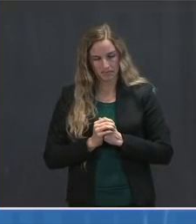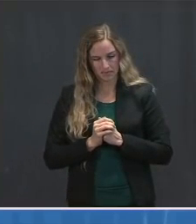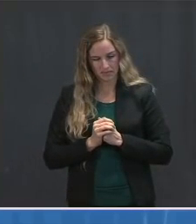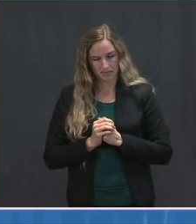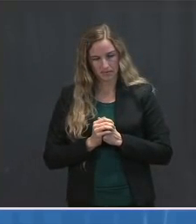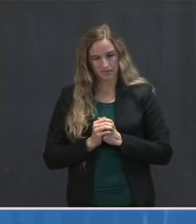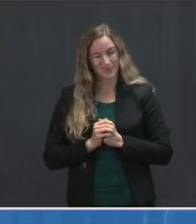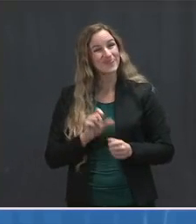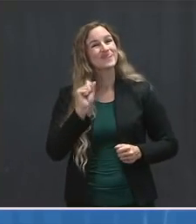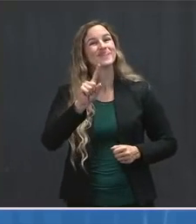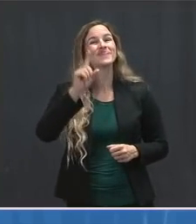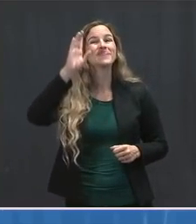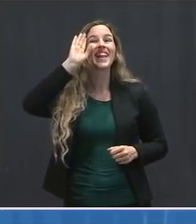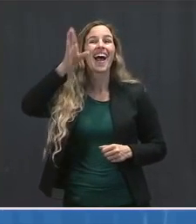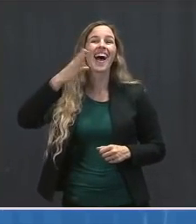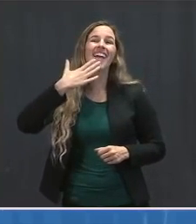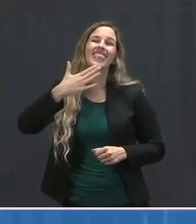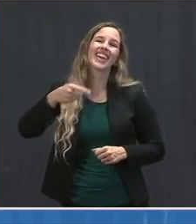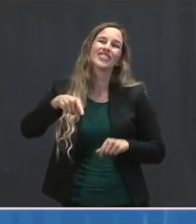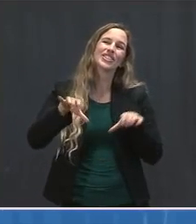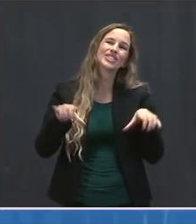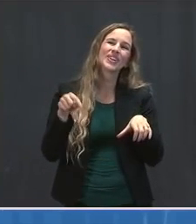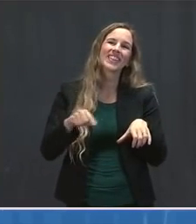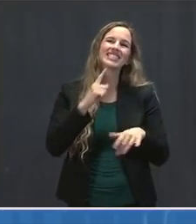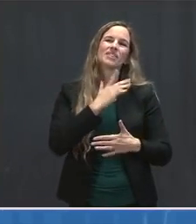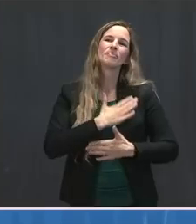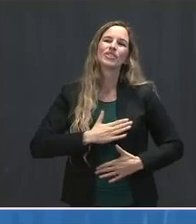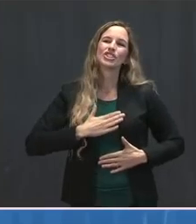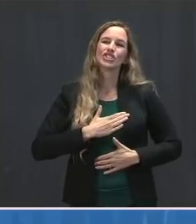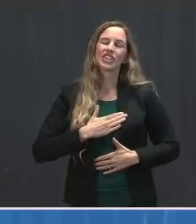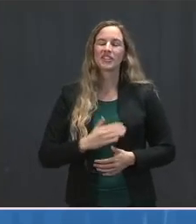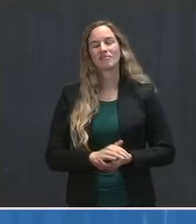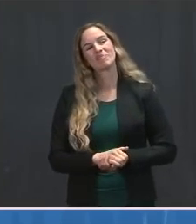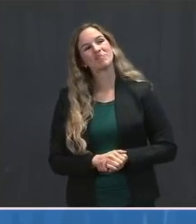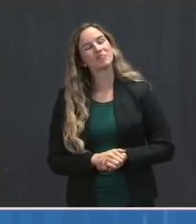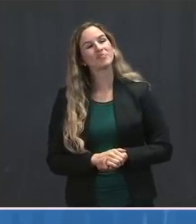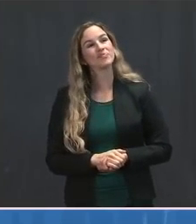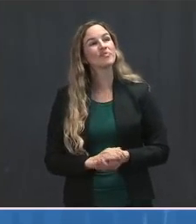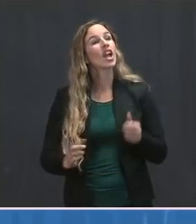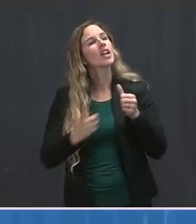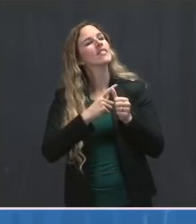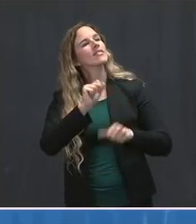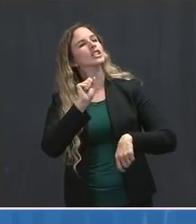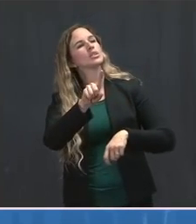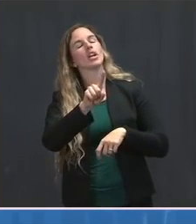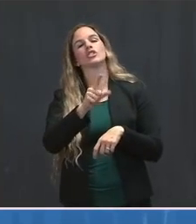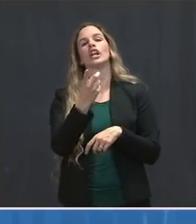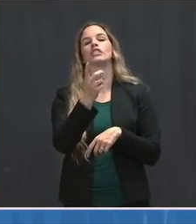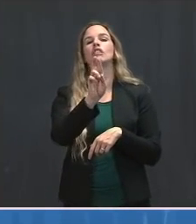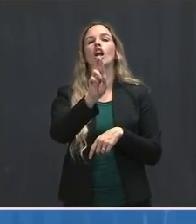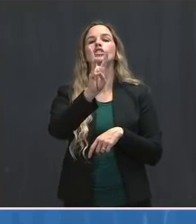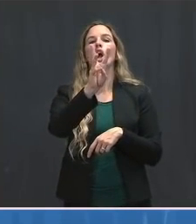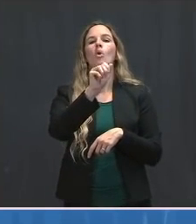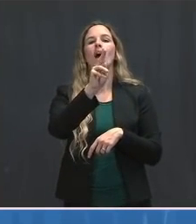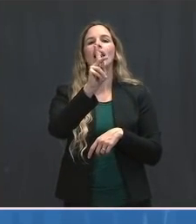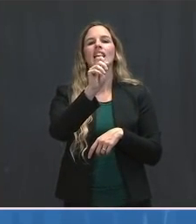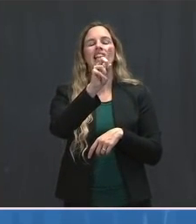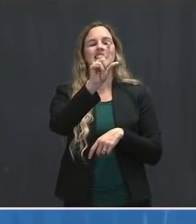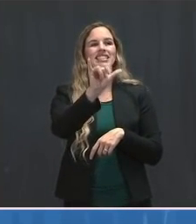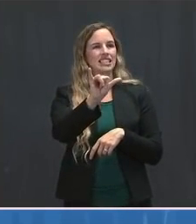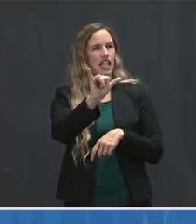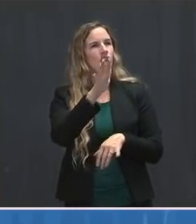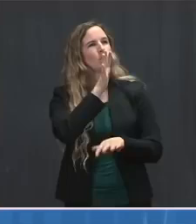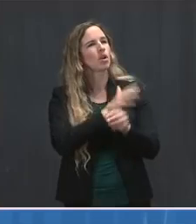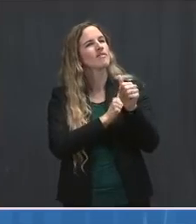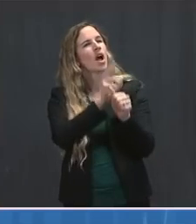Hi. Thank you, guys, for doing this. I appreciate it. My first question is for Dr. Walensky. I just wanted to follow up on some of